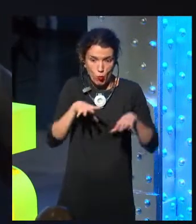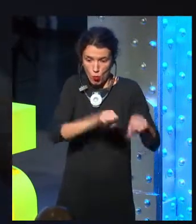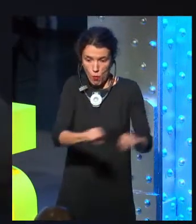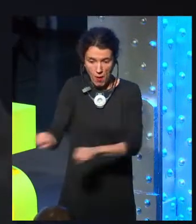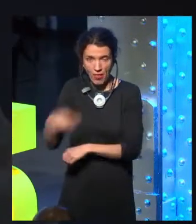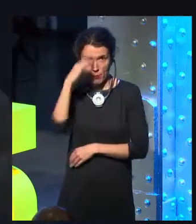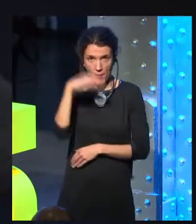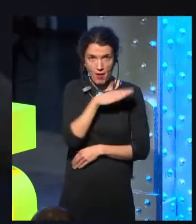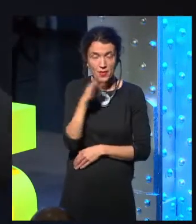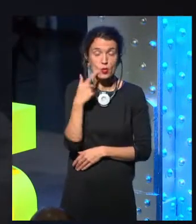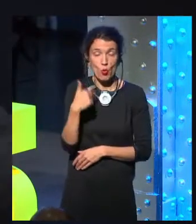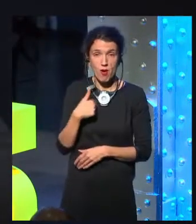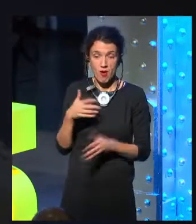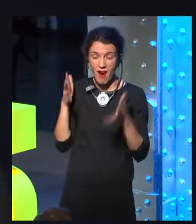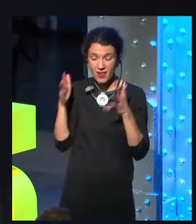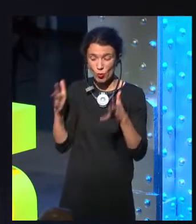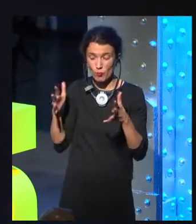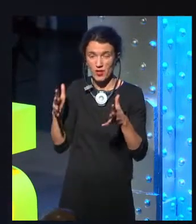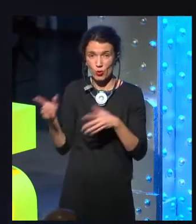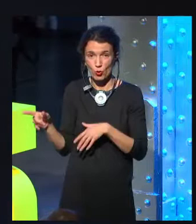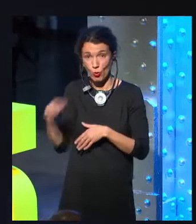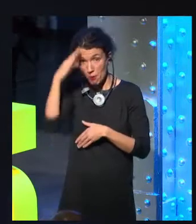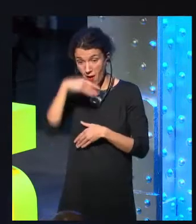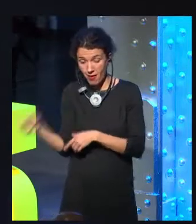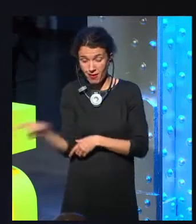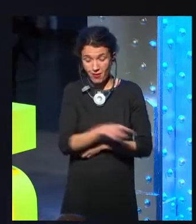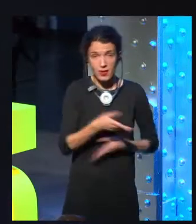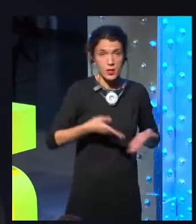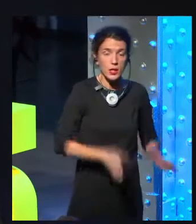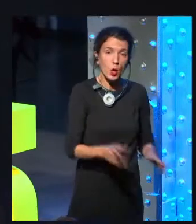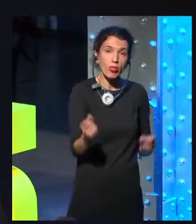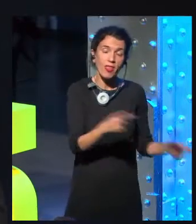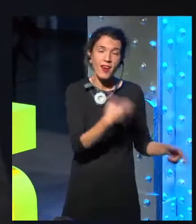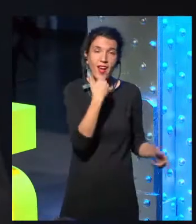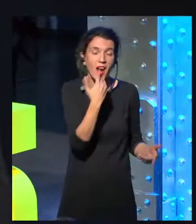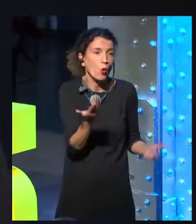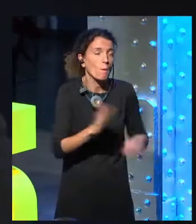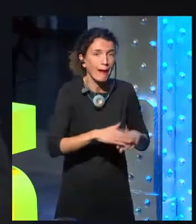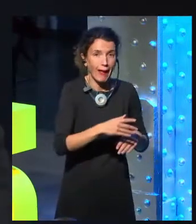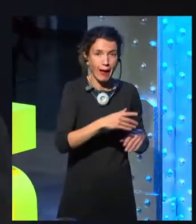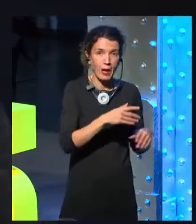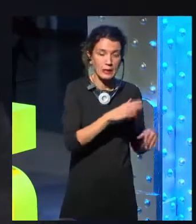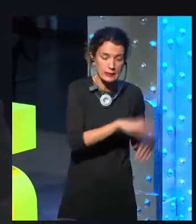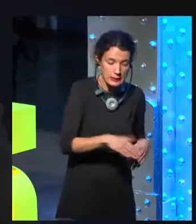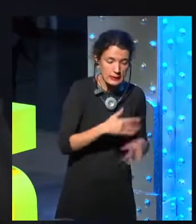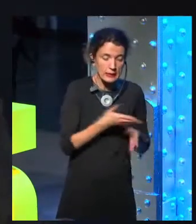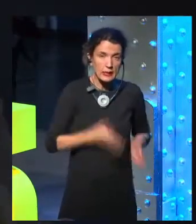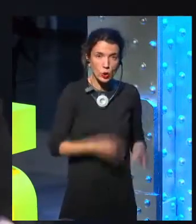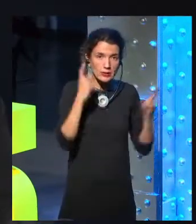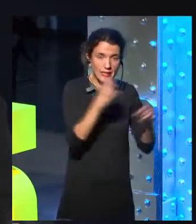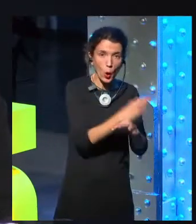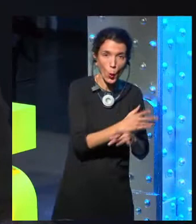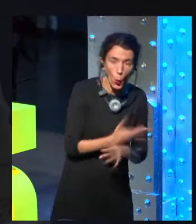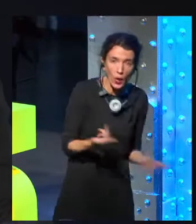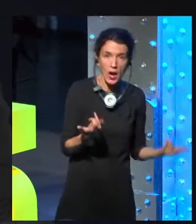frustration in trying really hard and finally accomplishing a thing. If somebody's used to getting everything at the click of a button, how